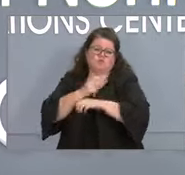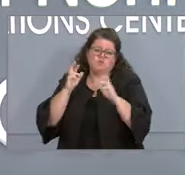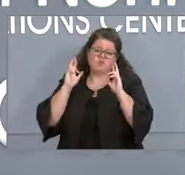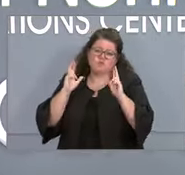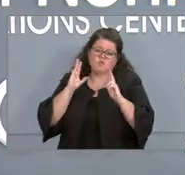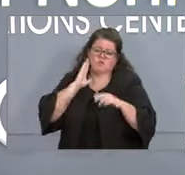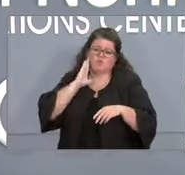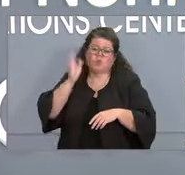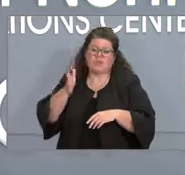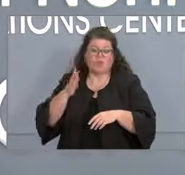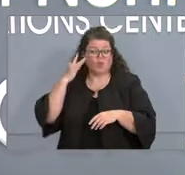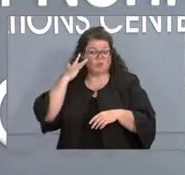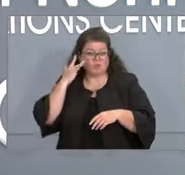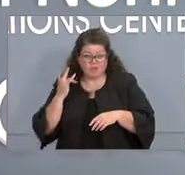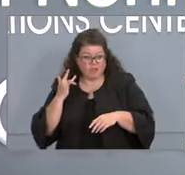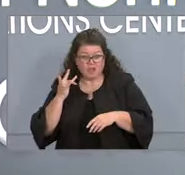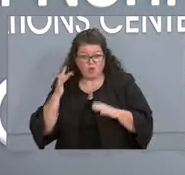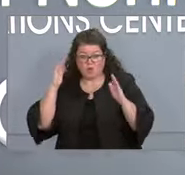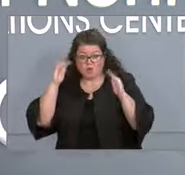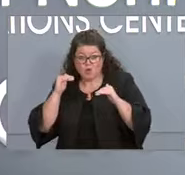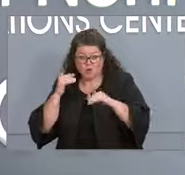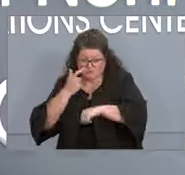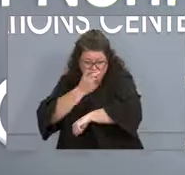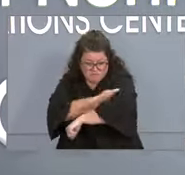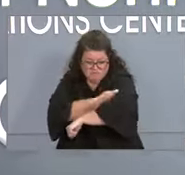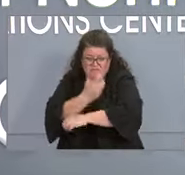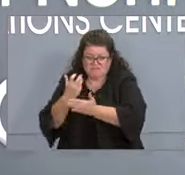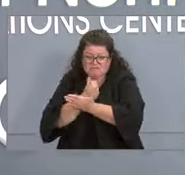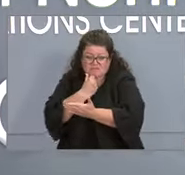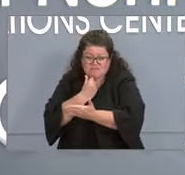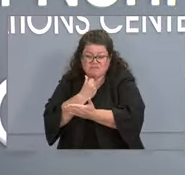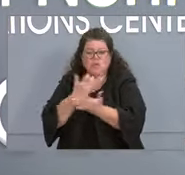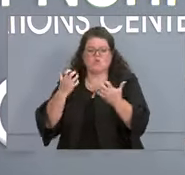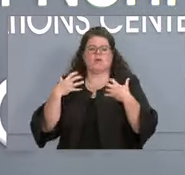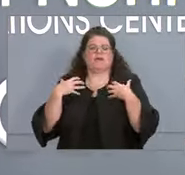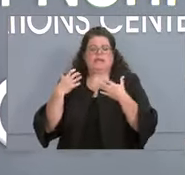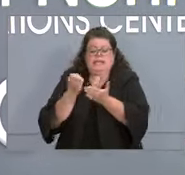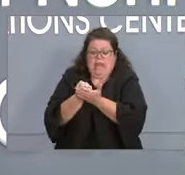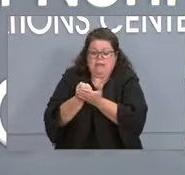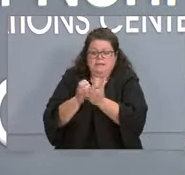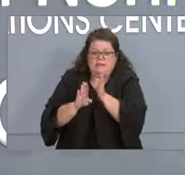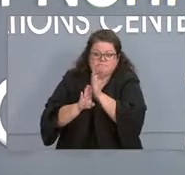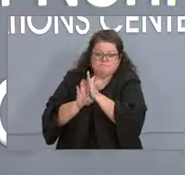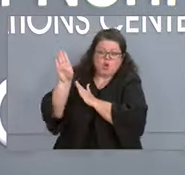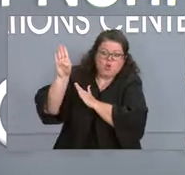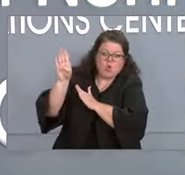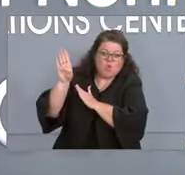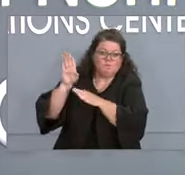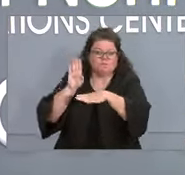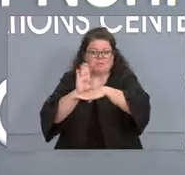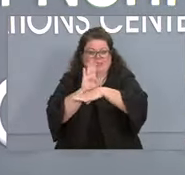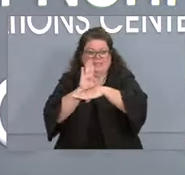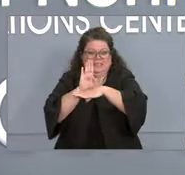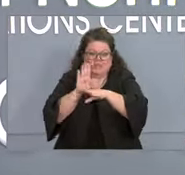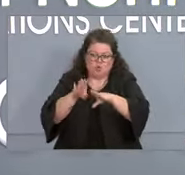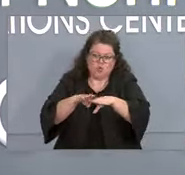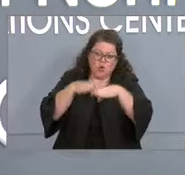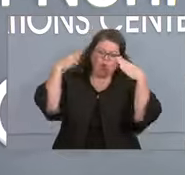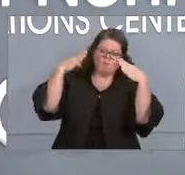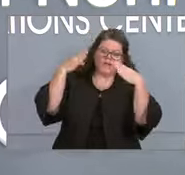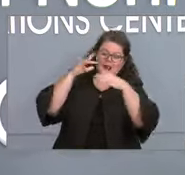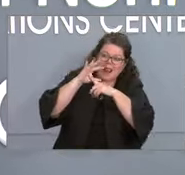It'll make North Carolinians and our economy healthier and help keep your business thriving.